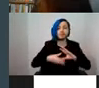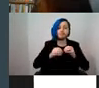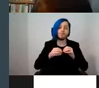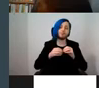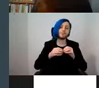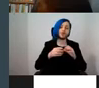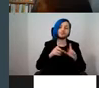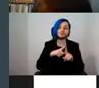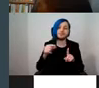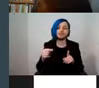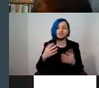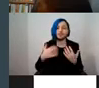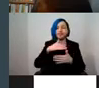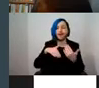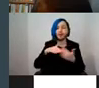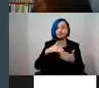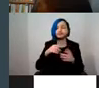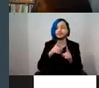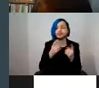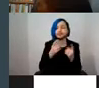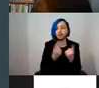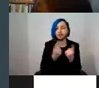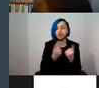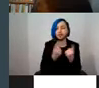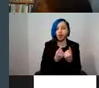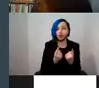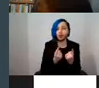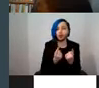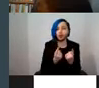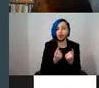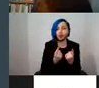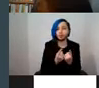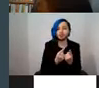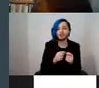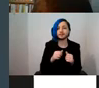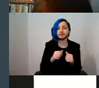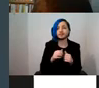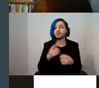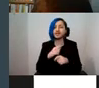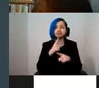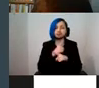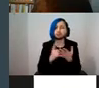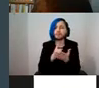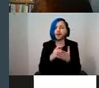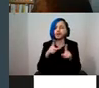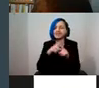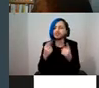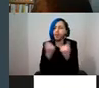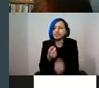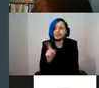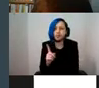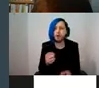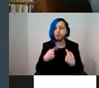some of the research that we've been undertaking and finding about what the digital object really is, and how we understand it essentially